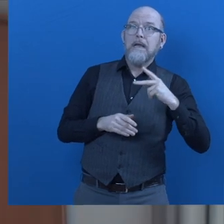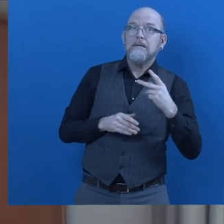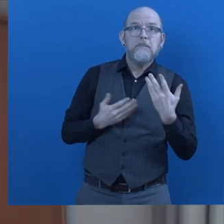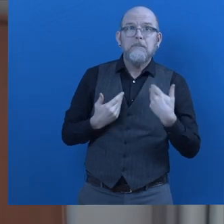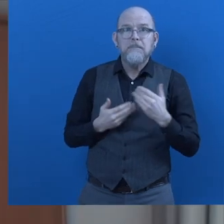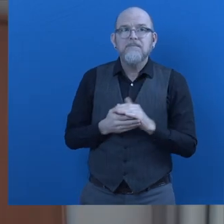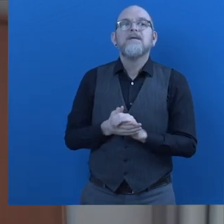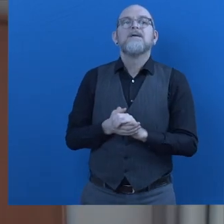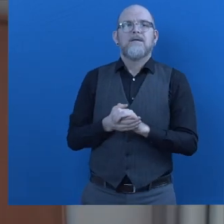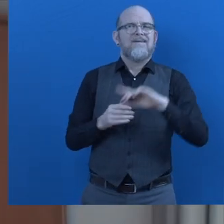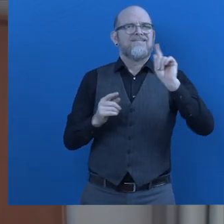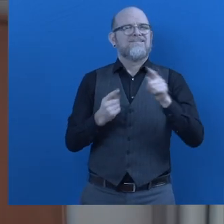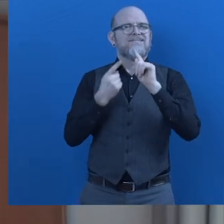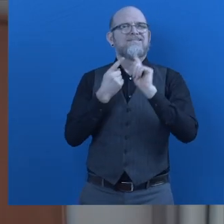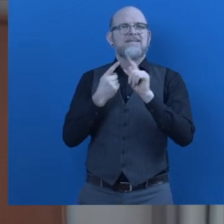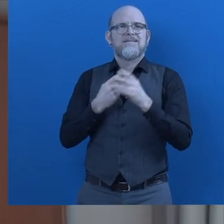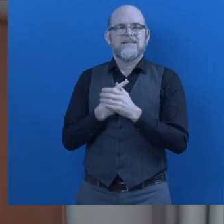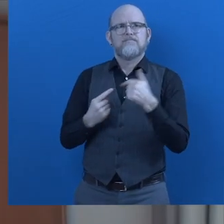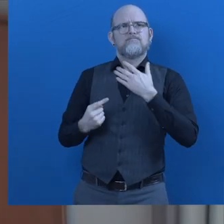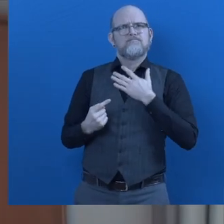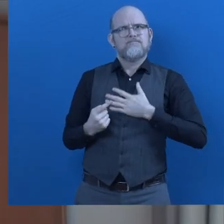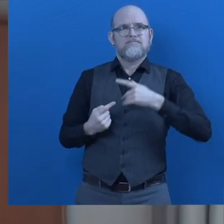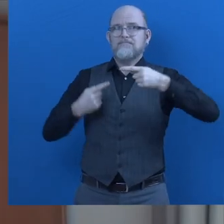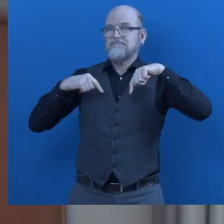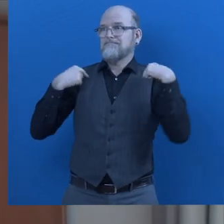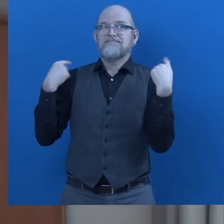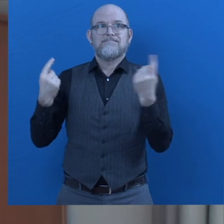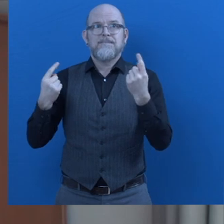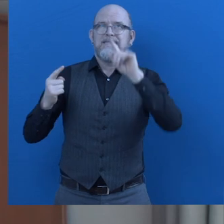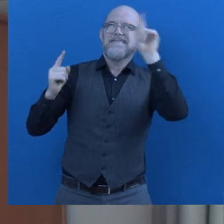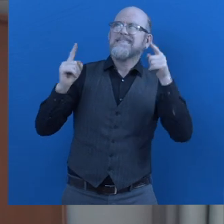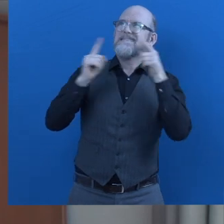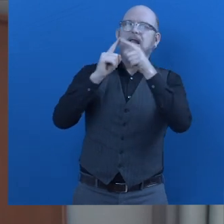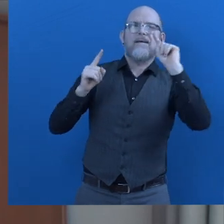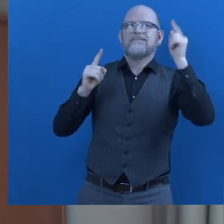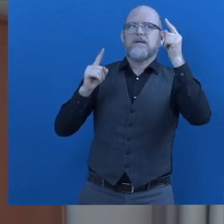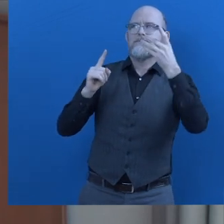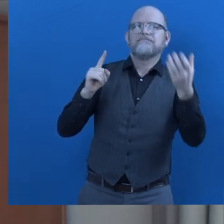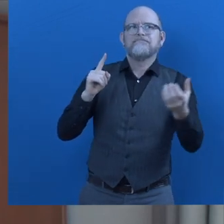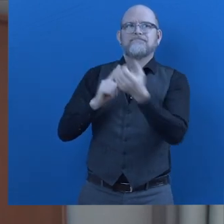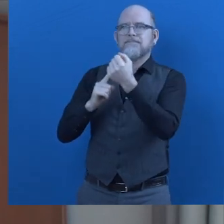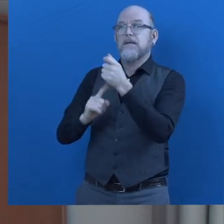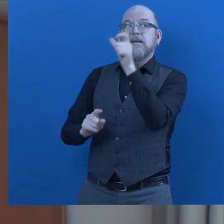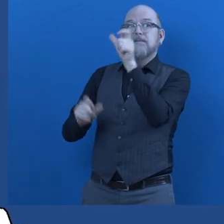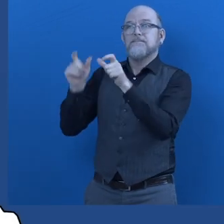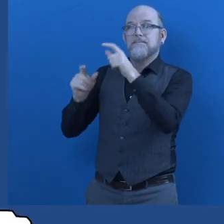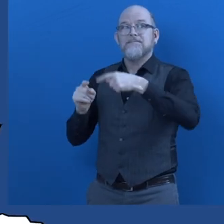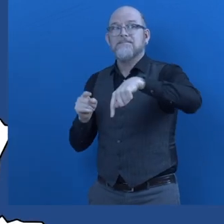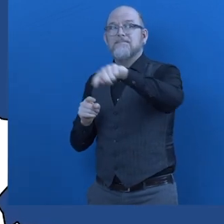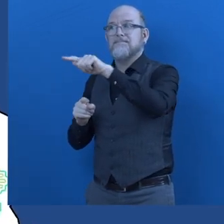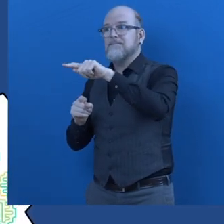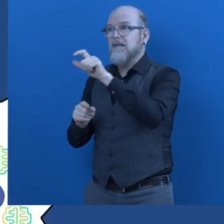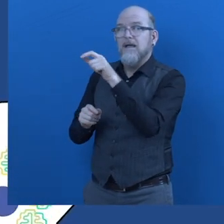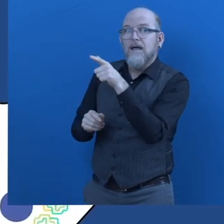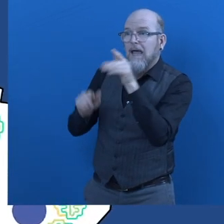First of all, continue with our main objective, namely increase the employment of as